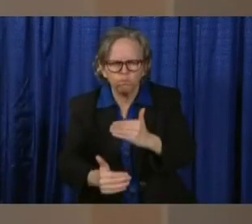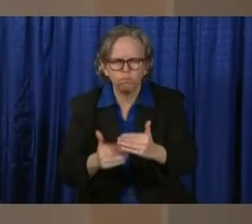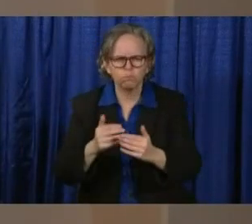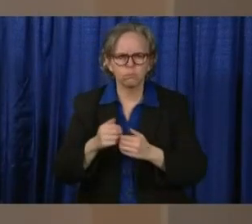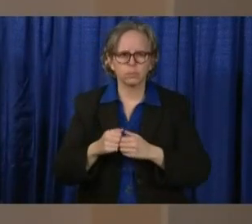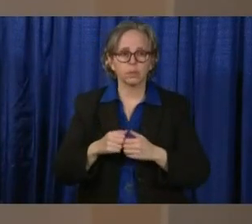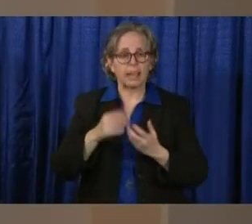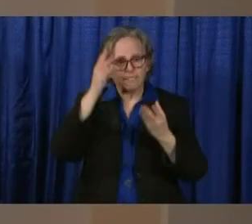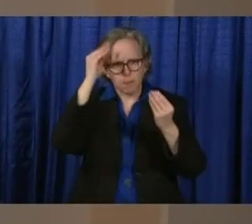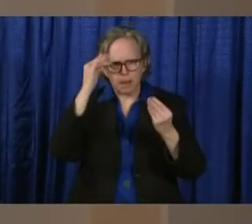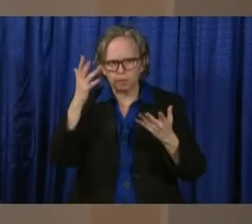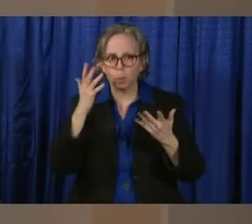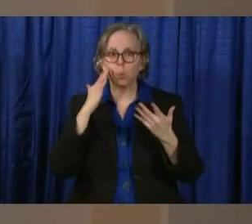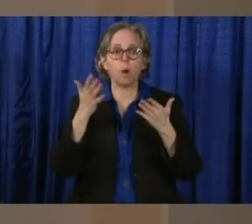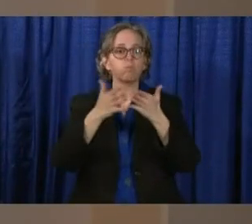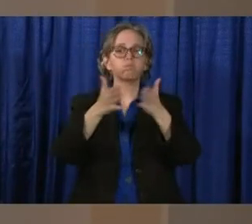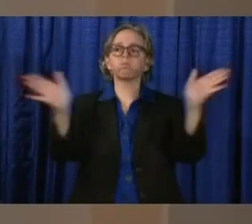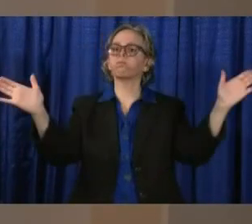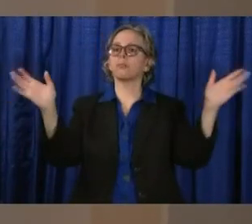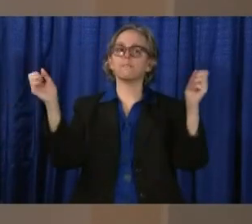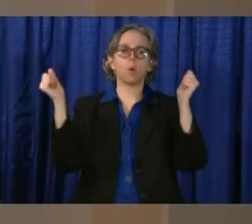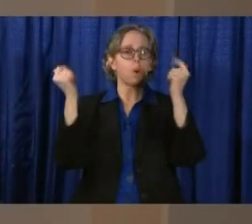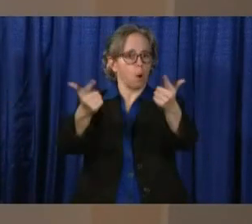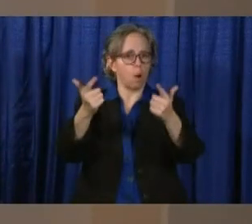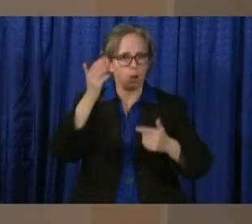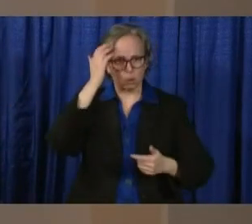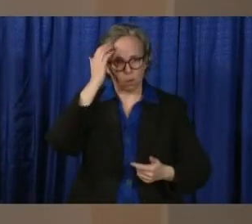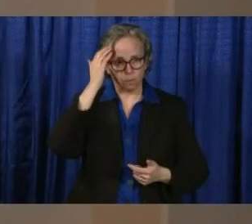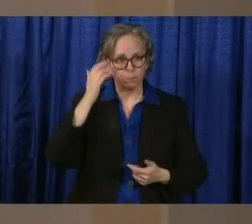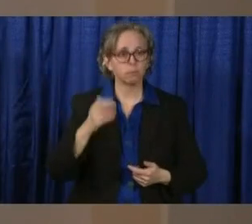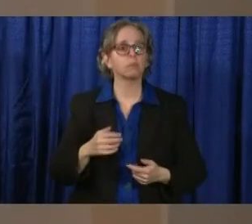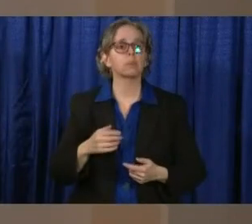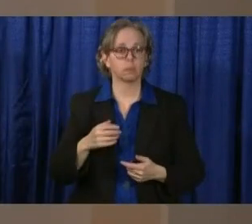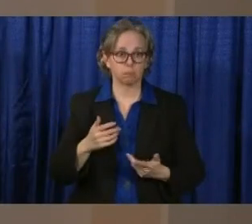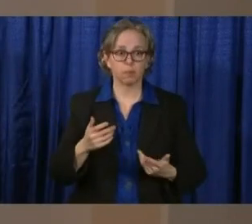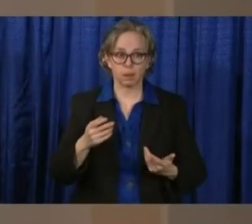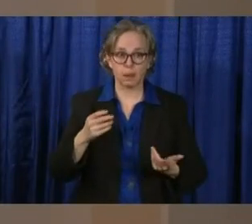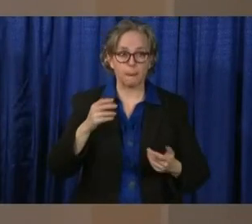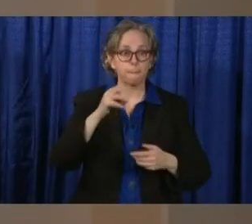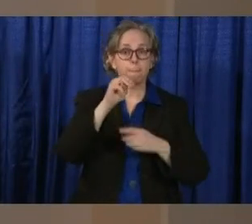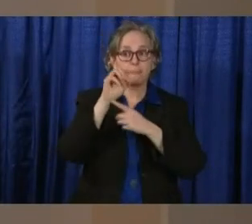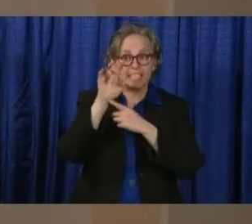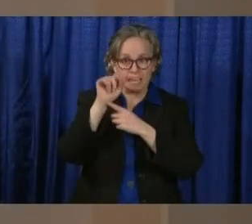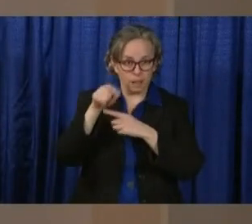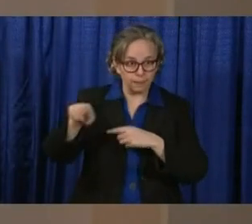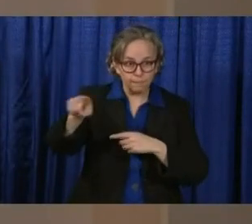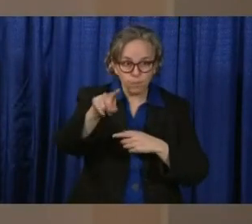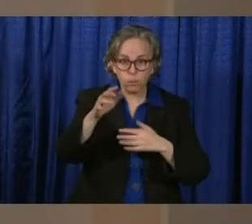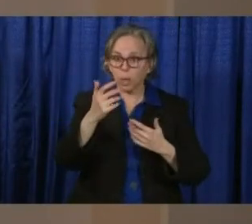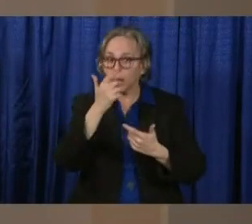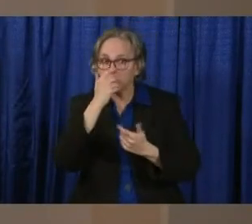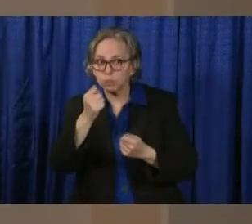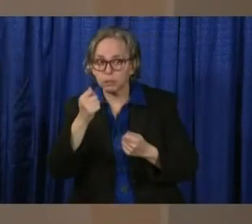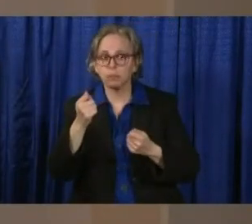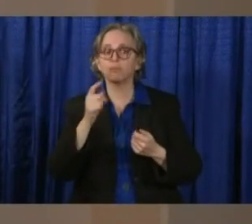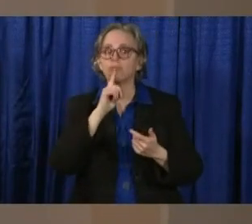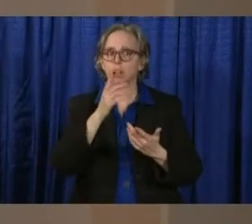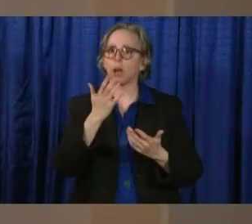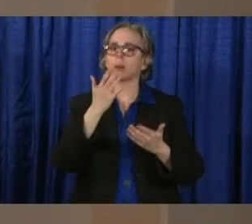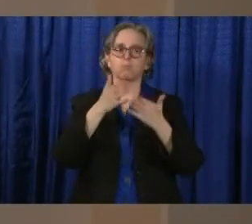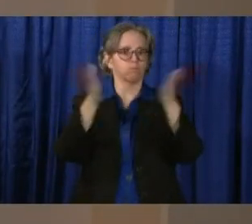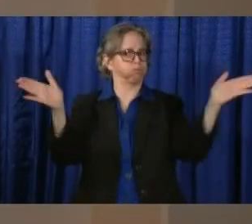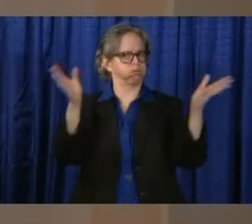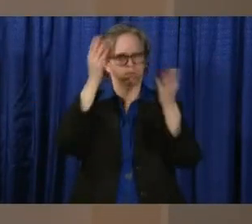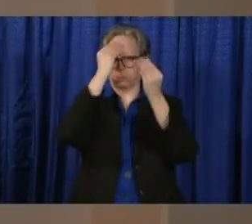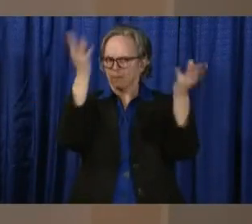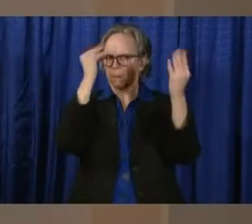information, so this will be done for the media out there and for anybody else who's interested. This will be done in a very public way, and